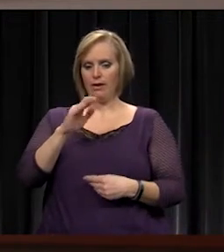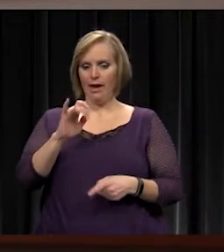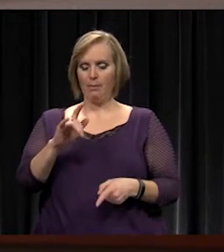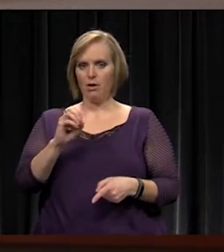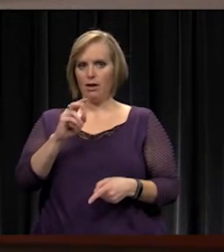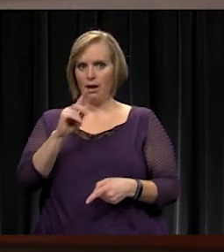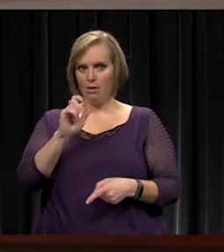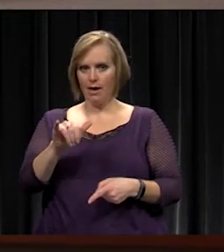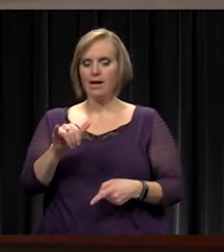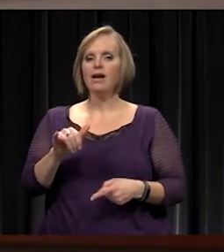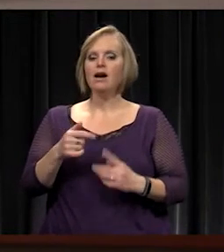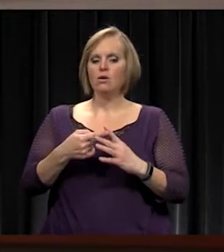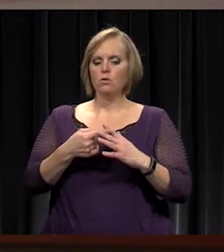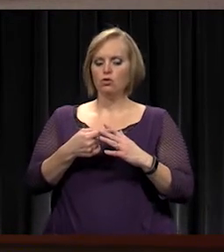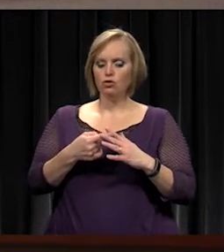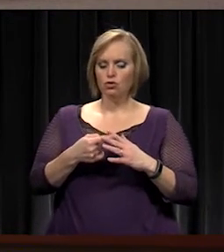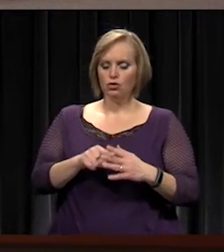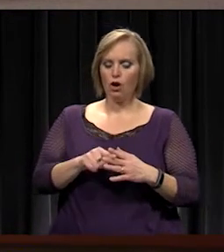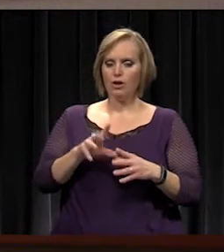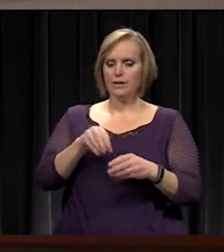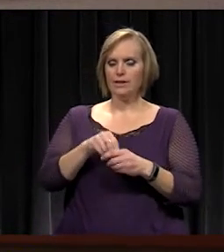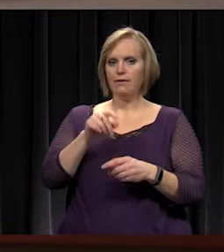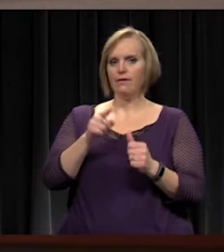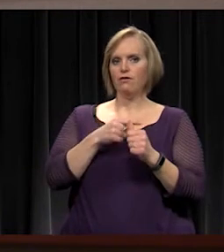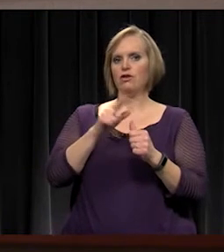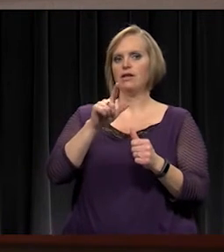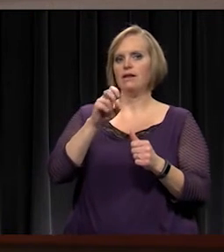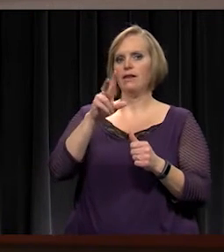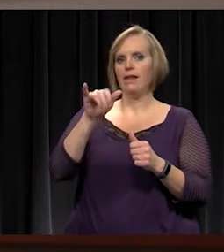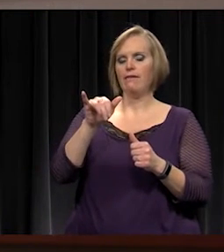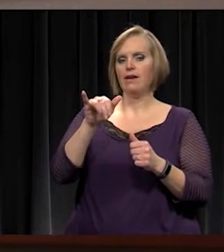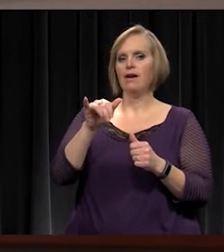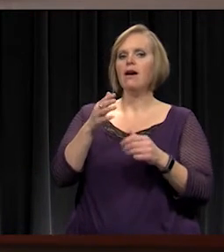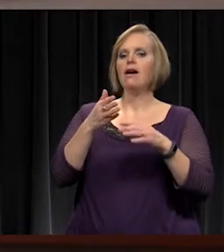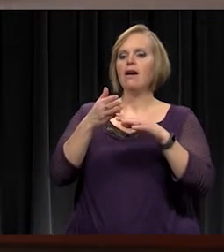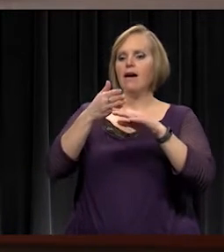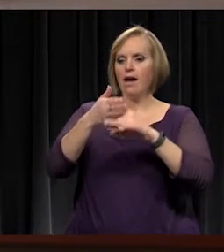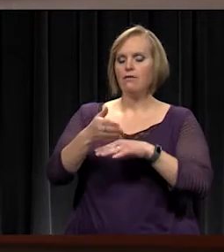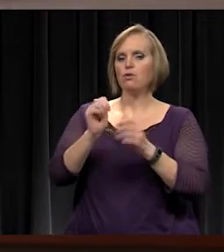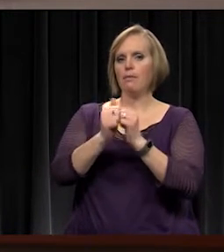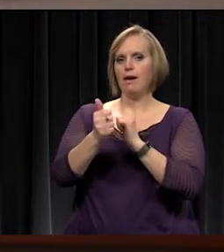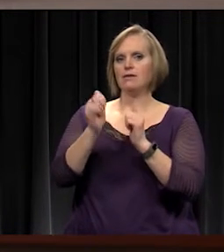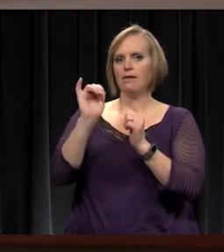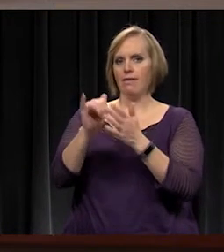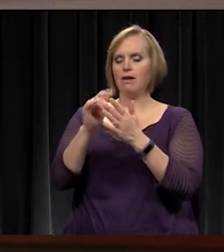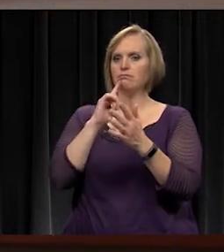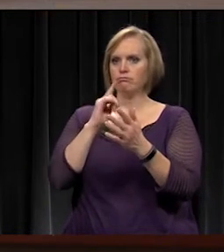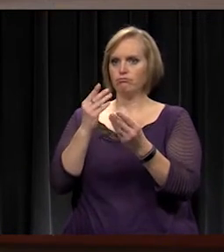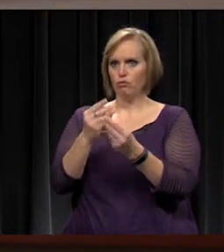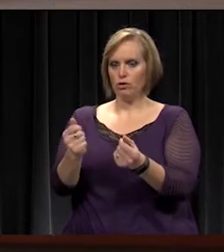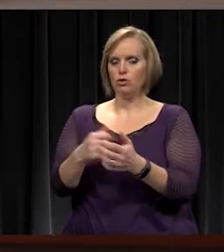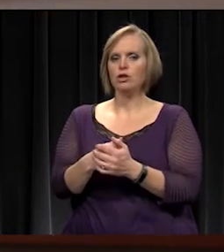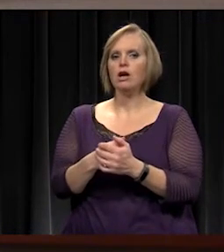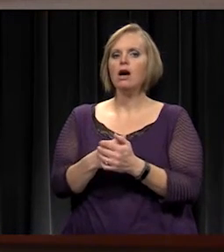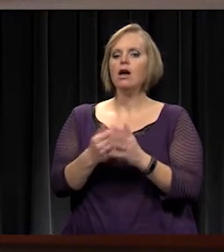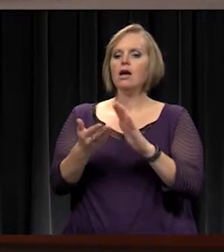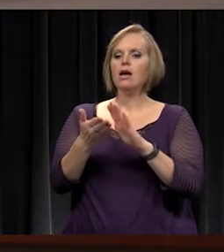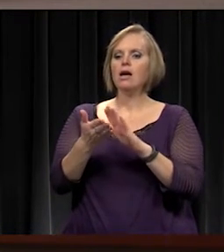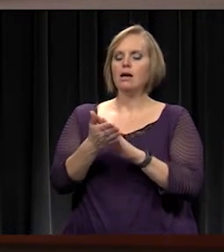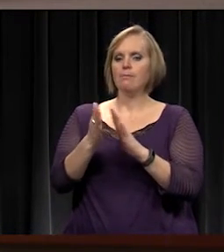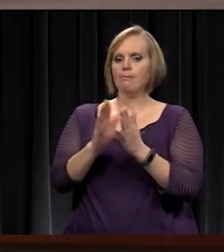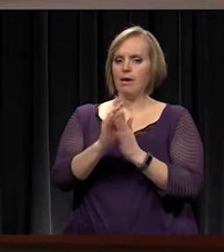play in the first levy after we passed that resolution and that budget. So we did that. It became law July